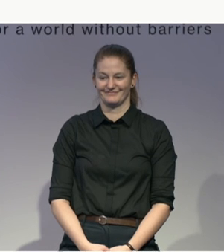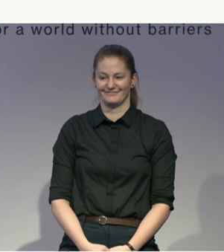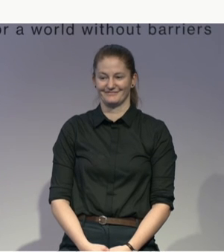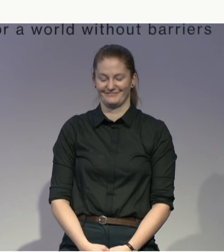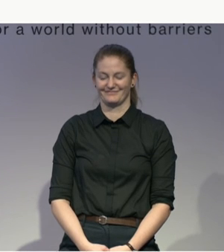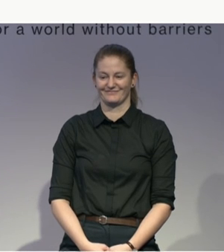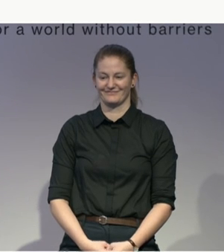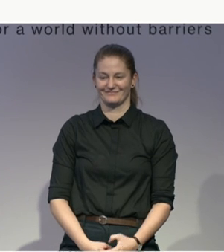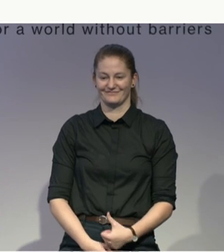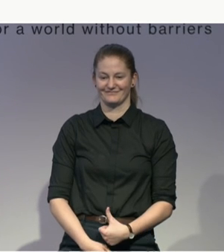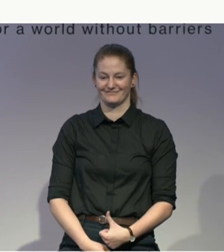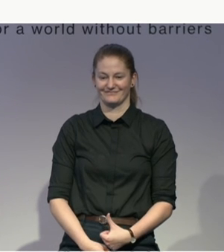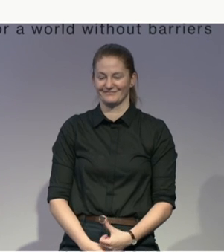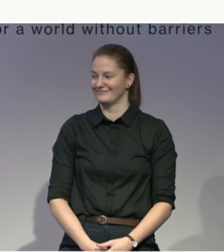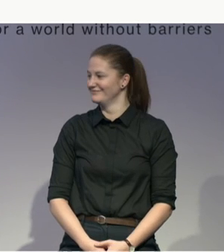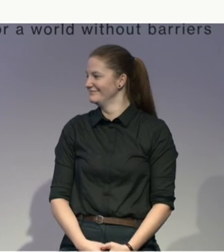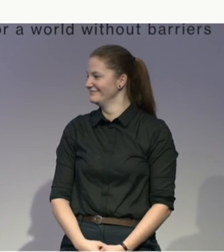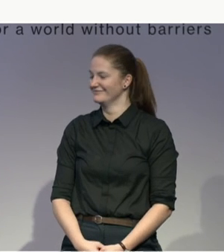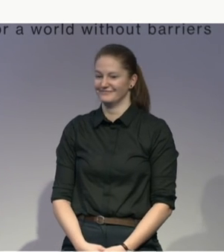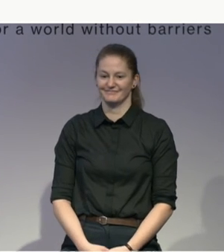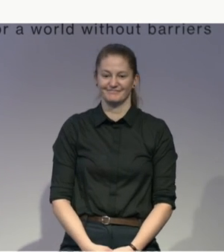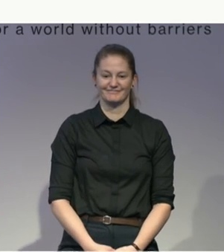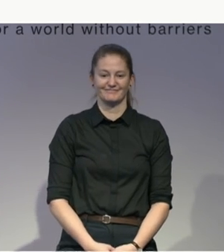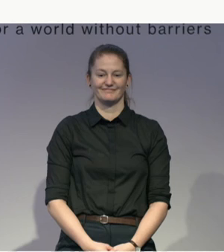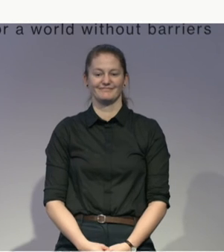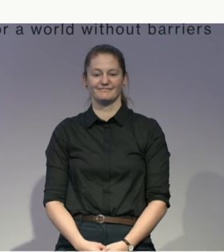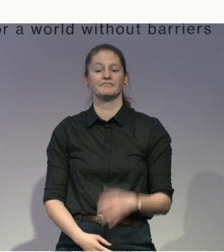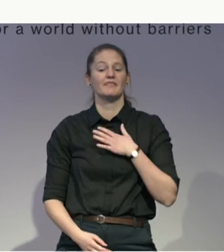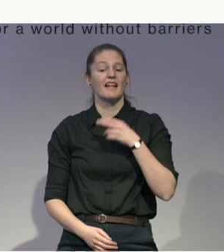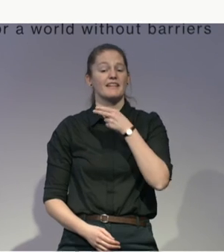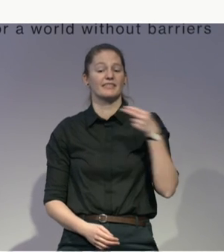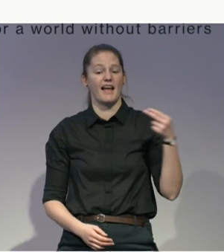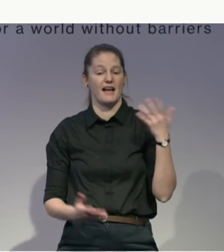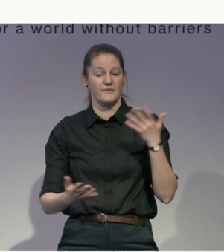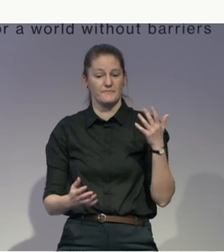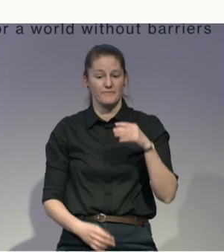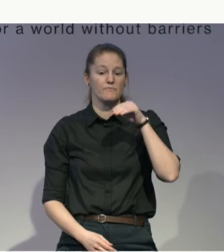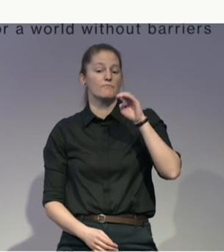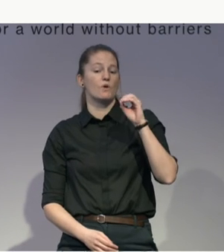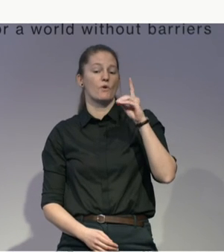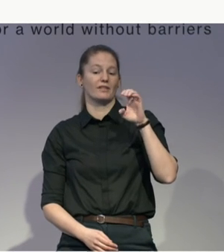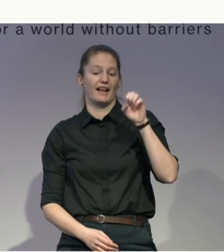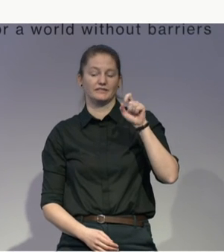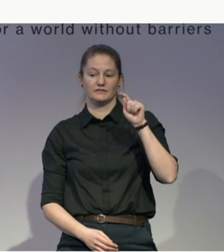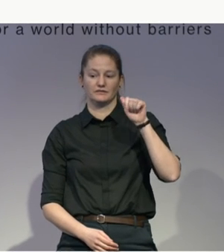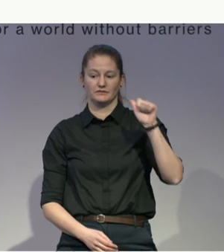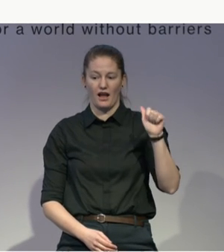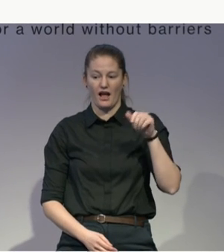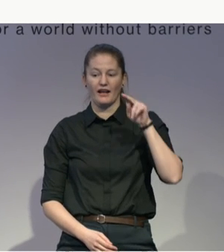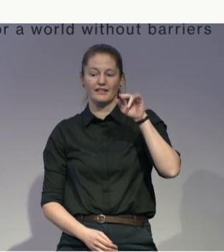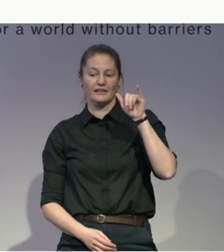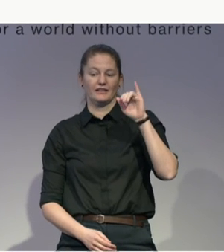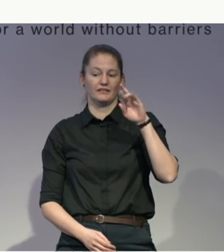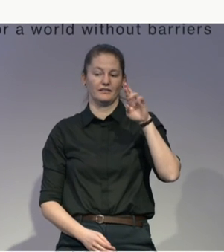Modesta? My name is Modesta Nurenda. I am sitting here for SolarEar Global, based in